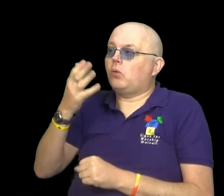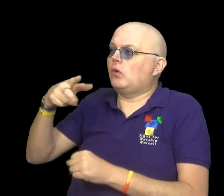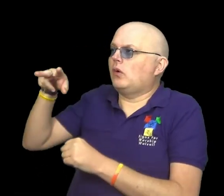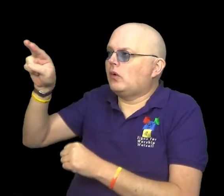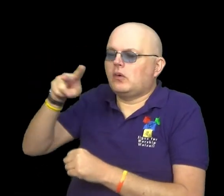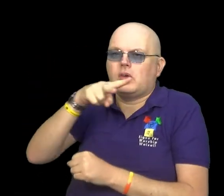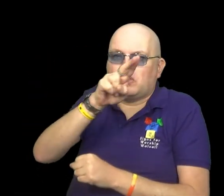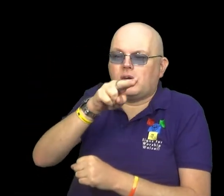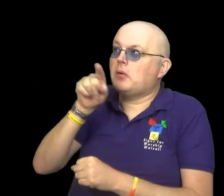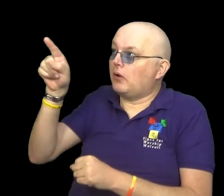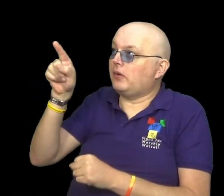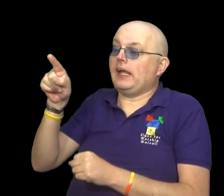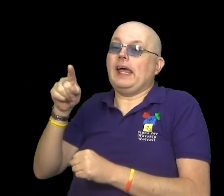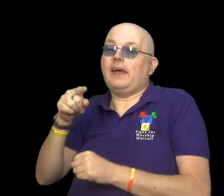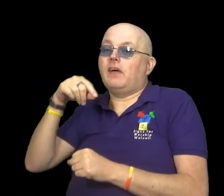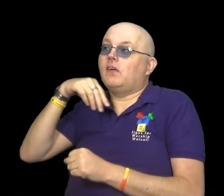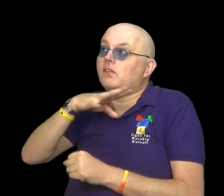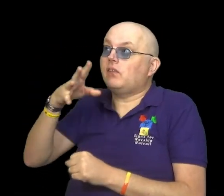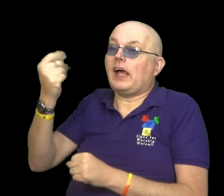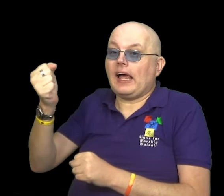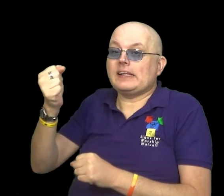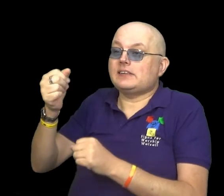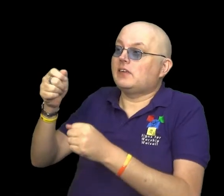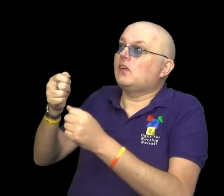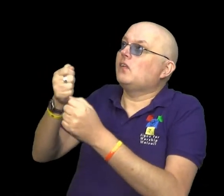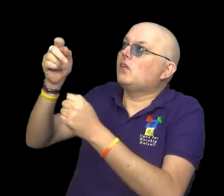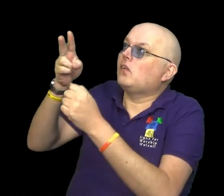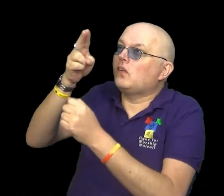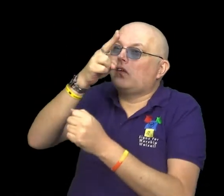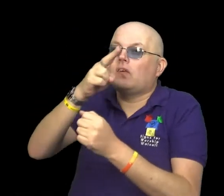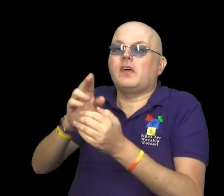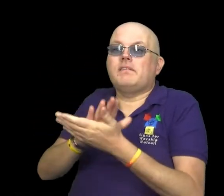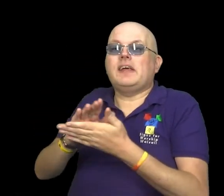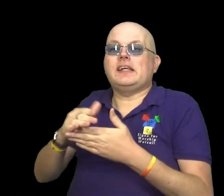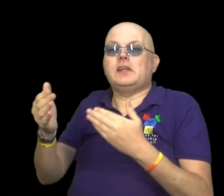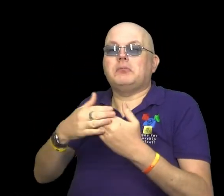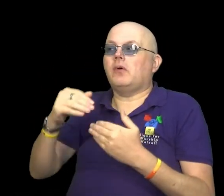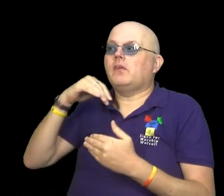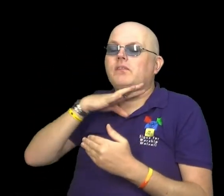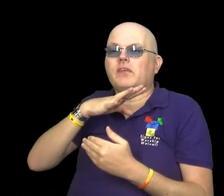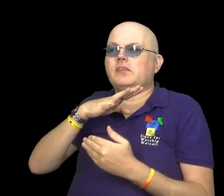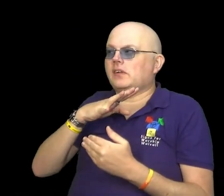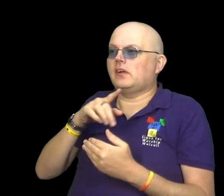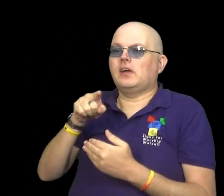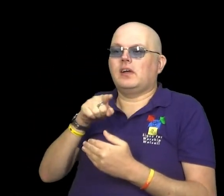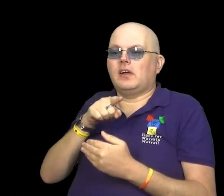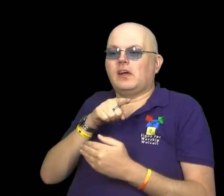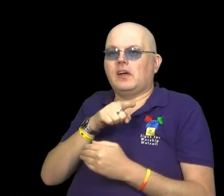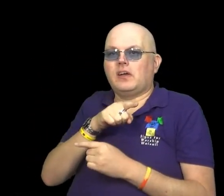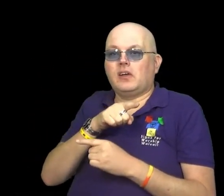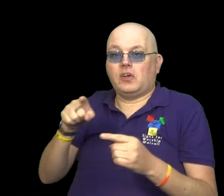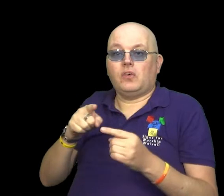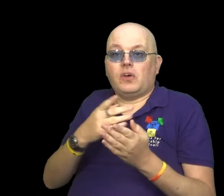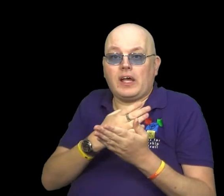branch that does bear fruit he prunes, so that it will be even more fruitful. You are already clean because of the word